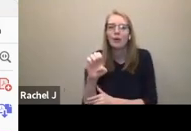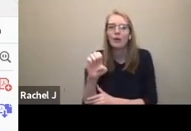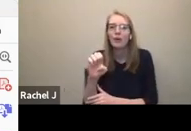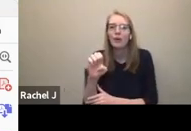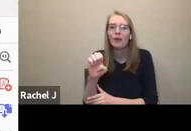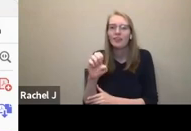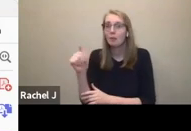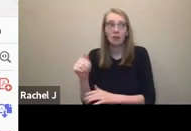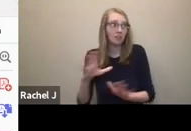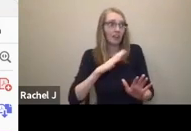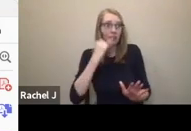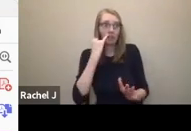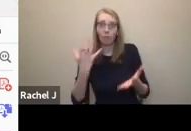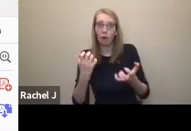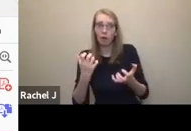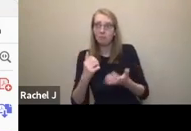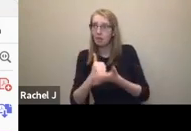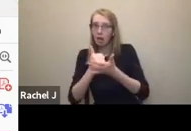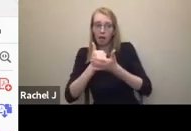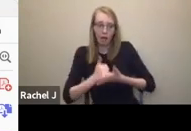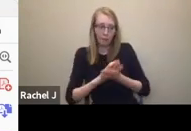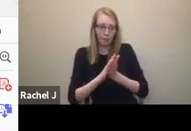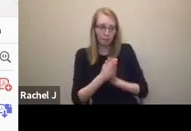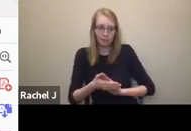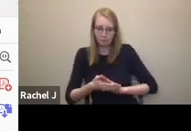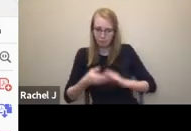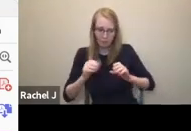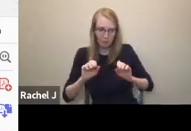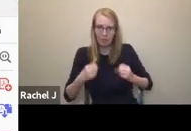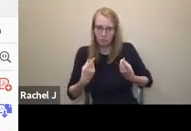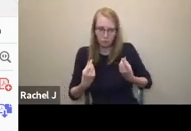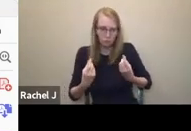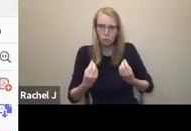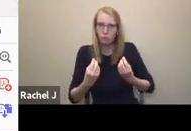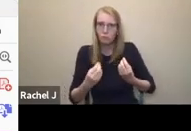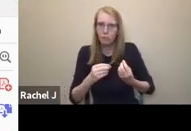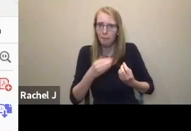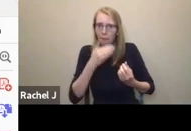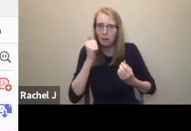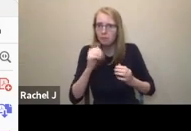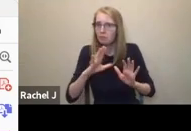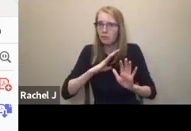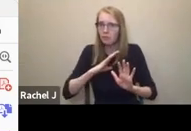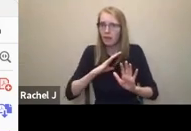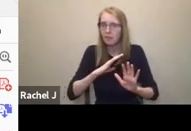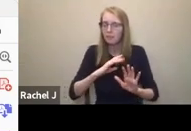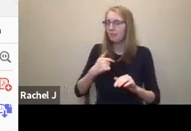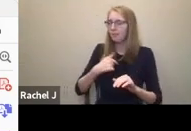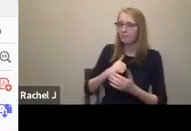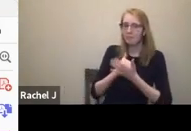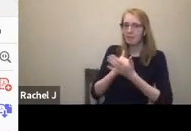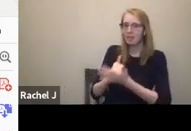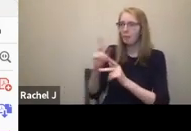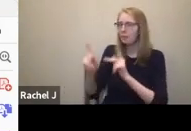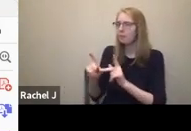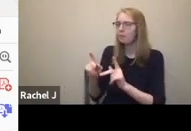for it. So I invented and administered tests to classify disabled people according to what I think are their impairments. Then I carry